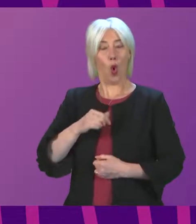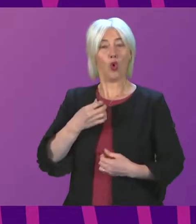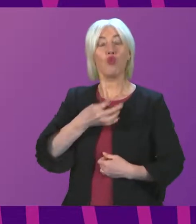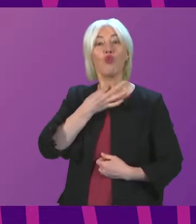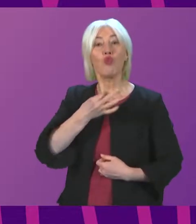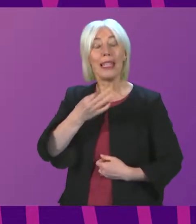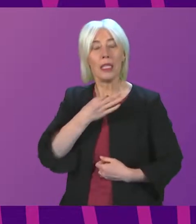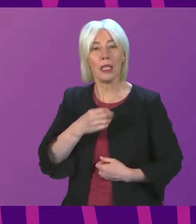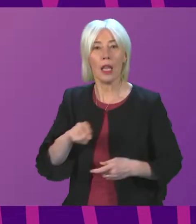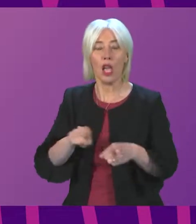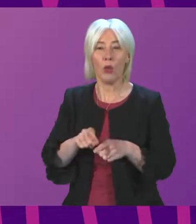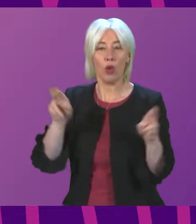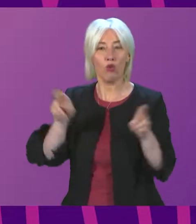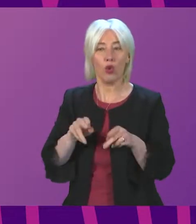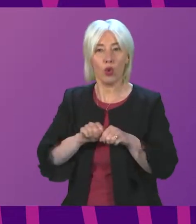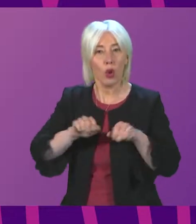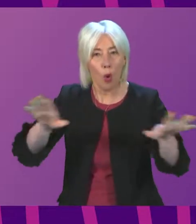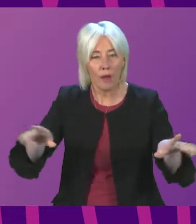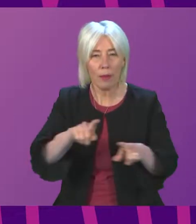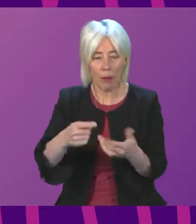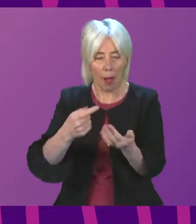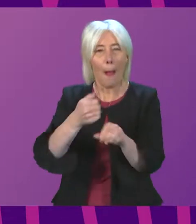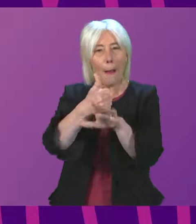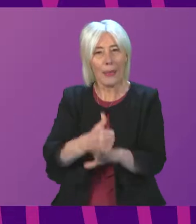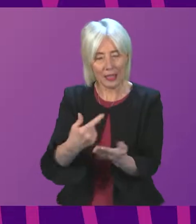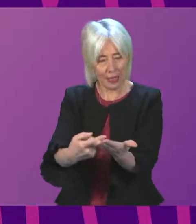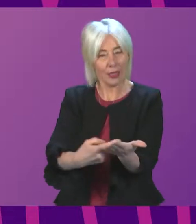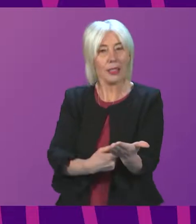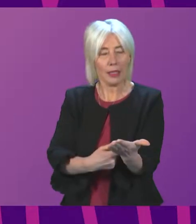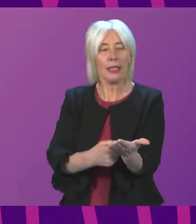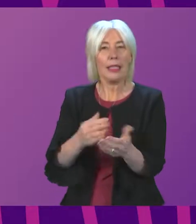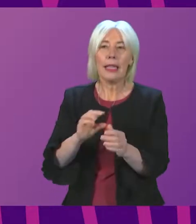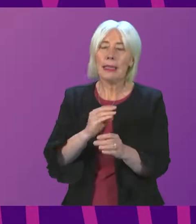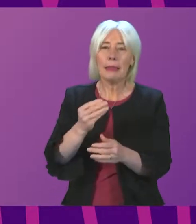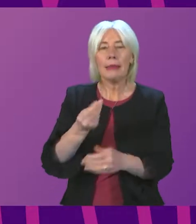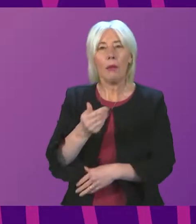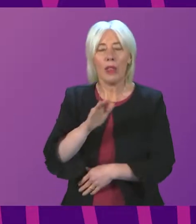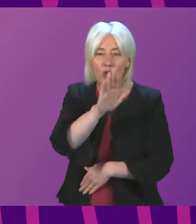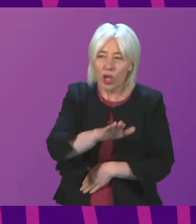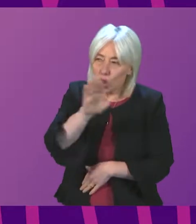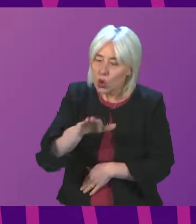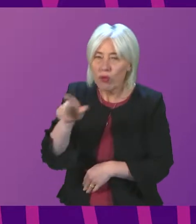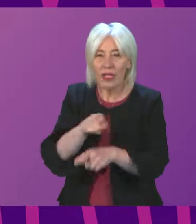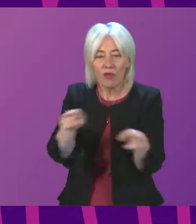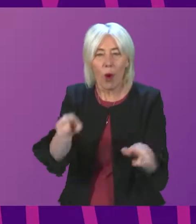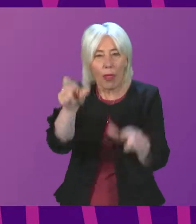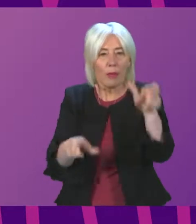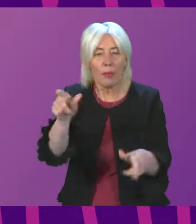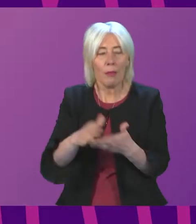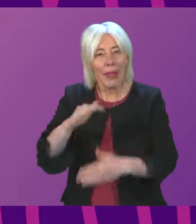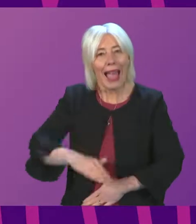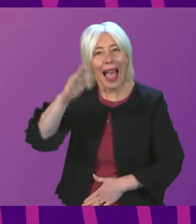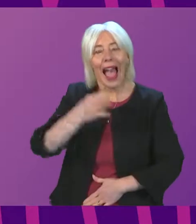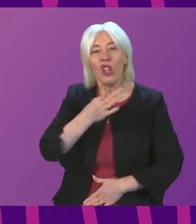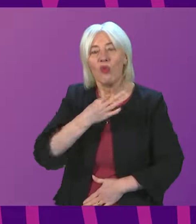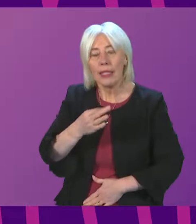transmission overall, these basic measures will also provide some reassurance for those who are at the highest risk of serious